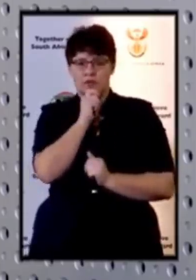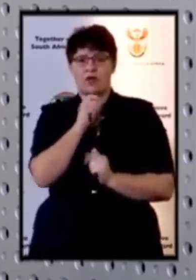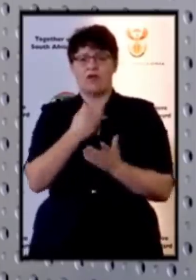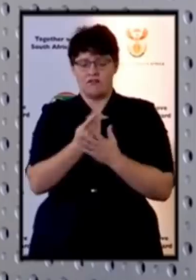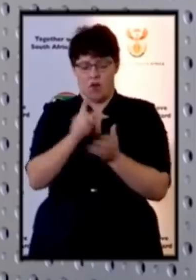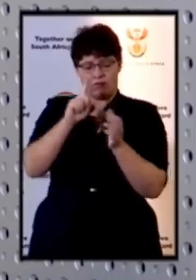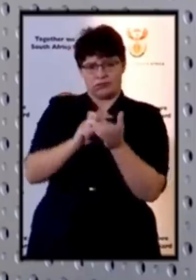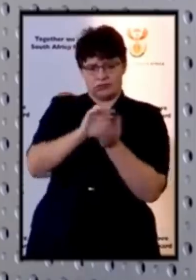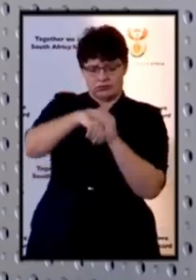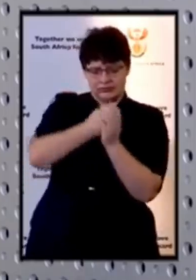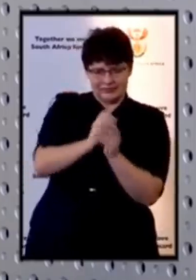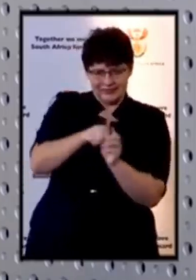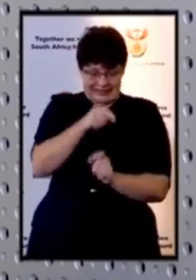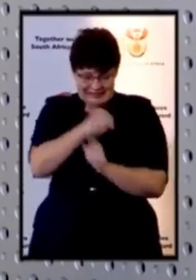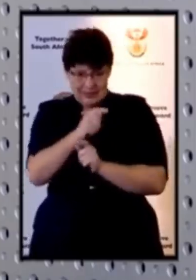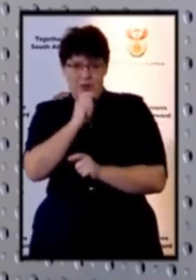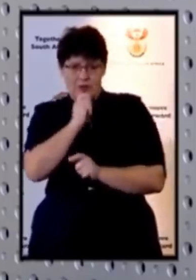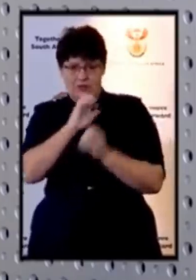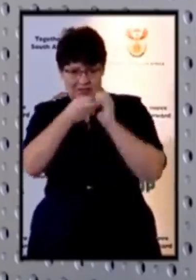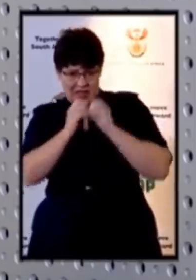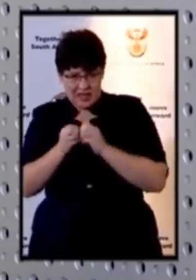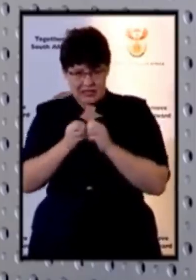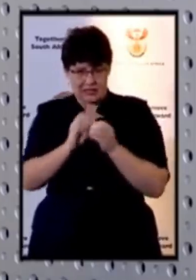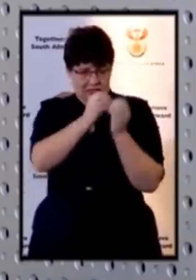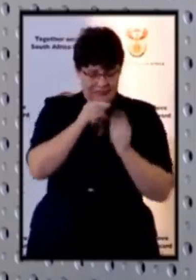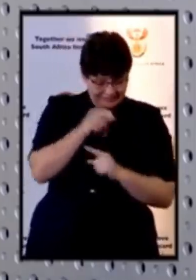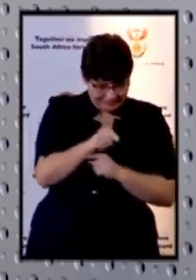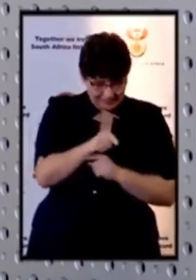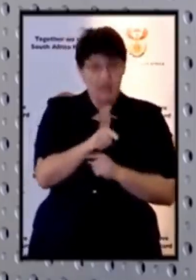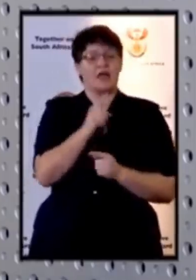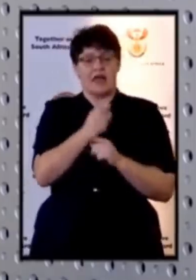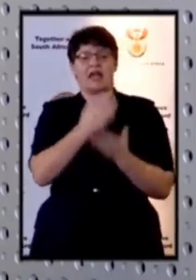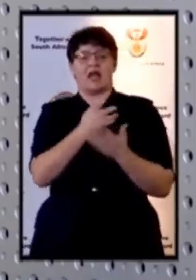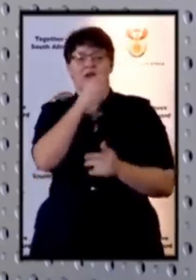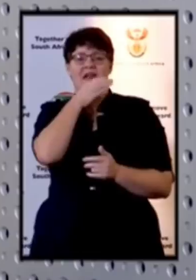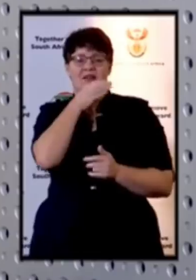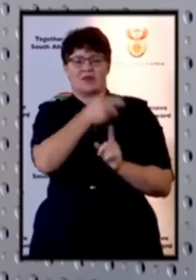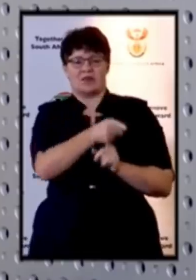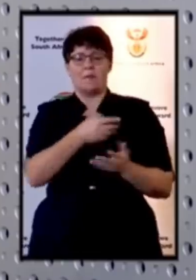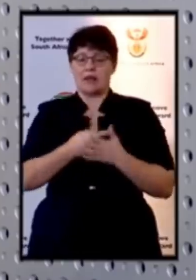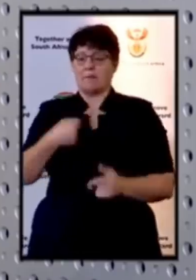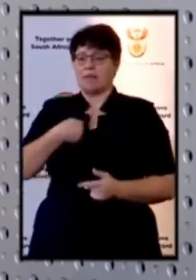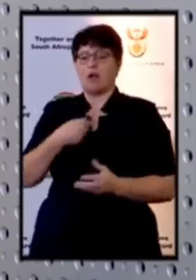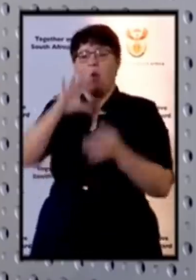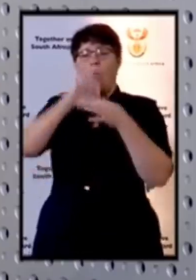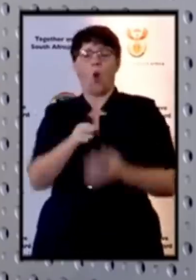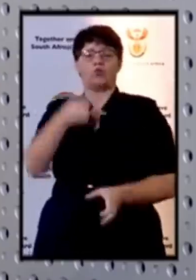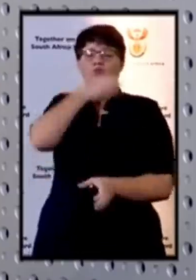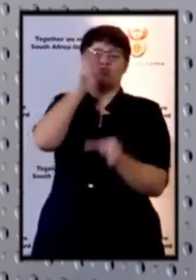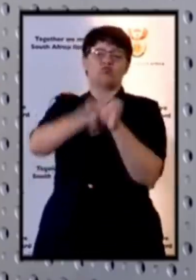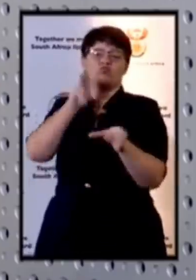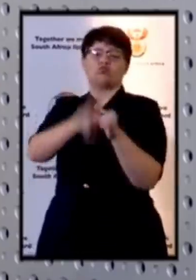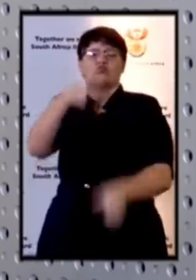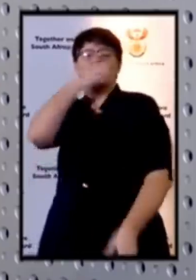sanitizers and the related issues but liquor that we drink is not